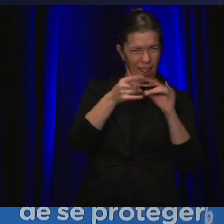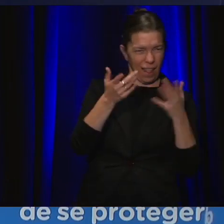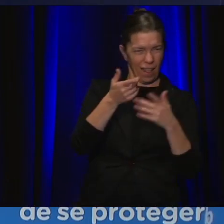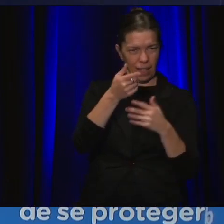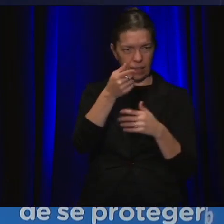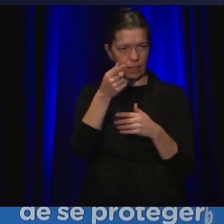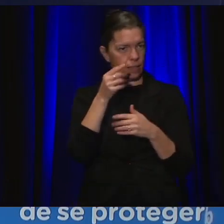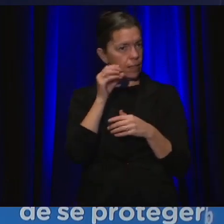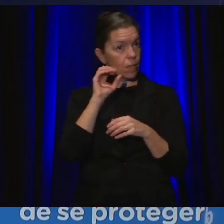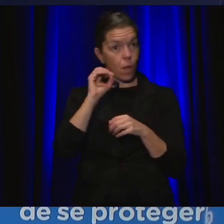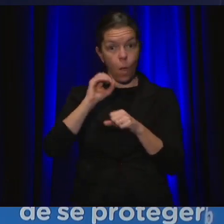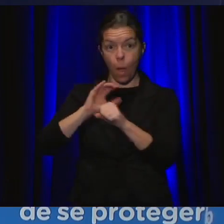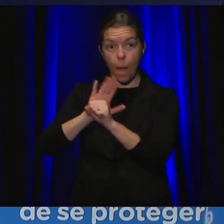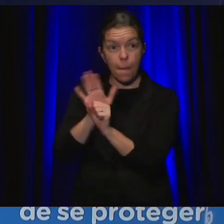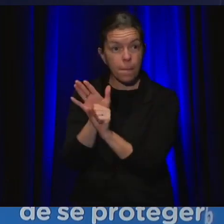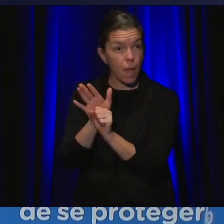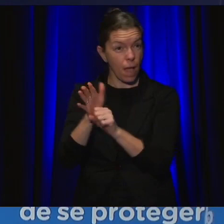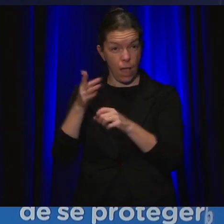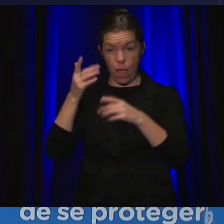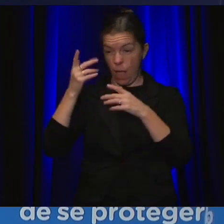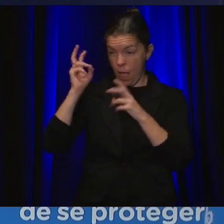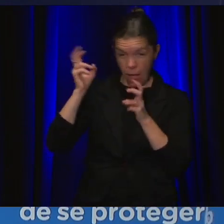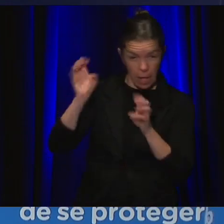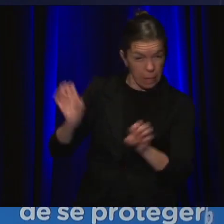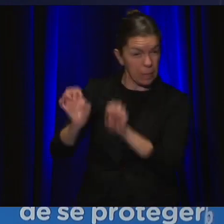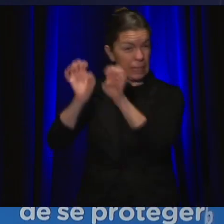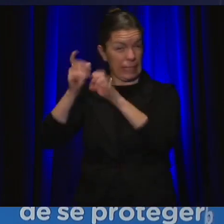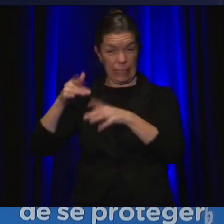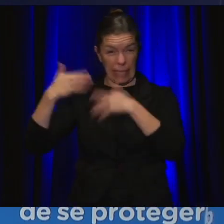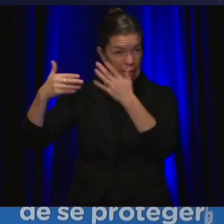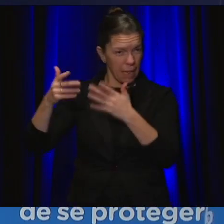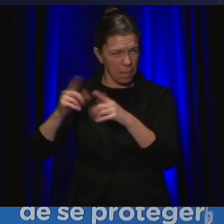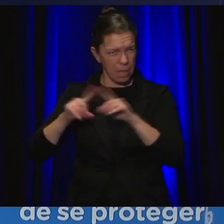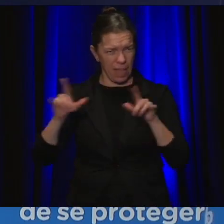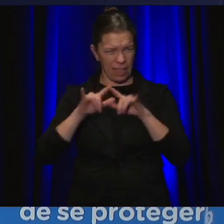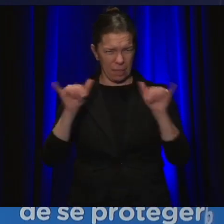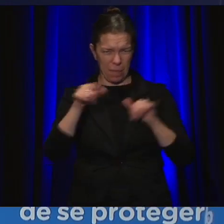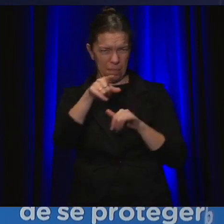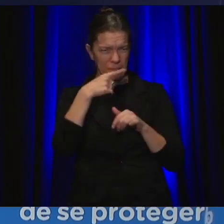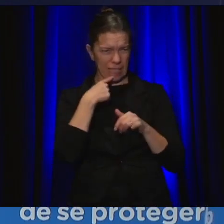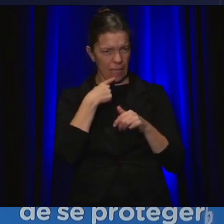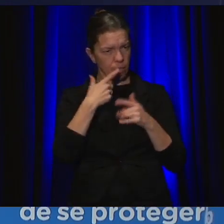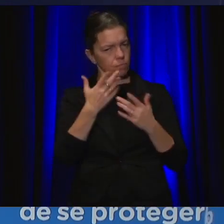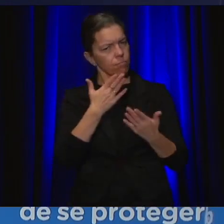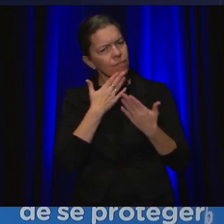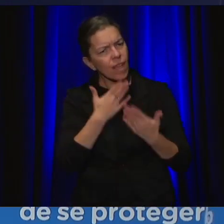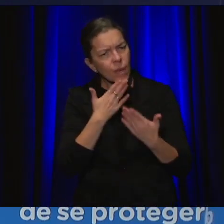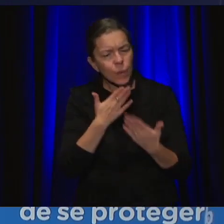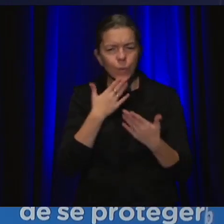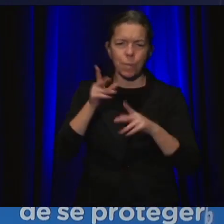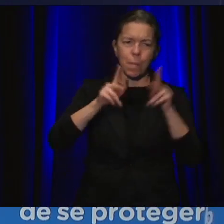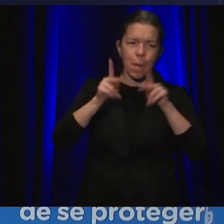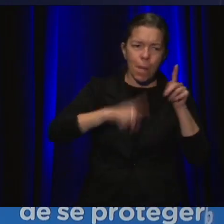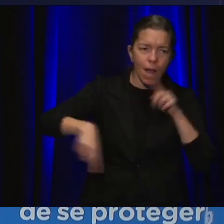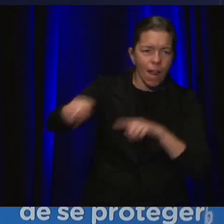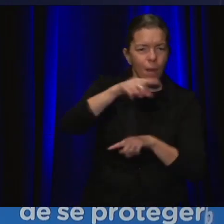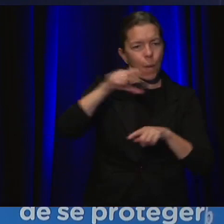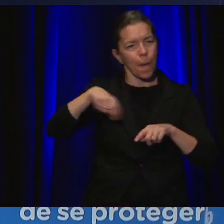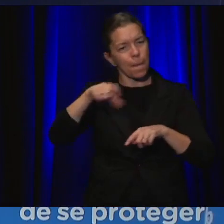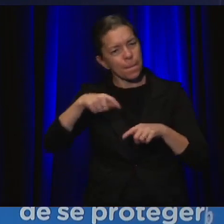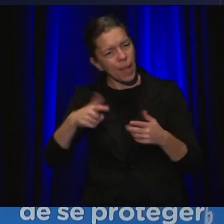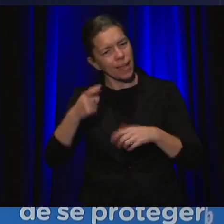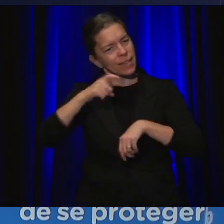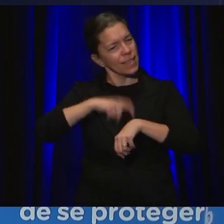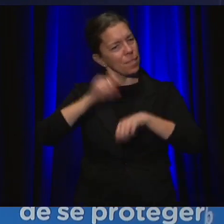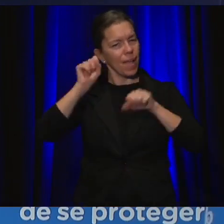sounding the alarm. On the other hand you say you want to reward Quebecers at the holidays. Is this limit of 20